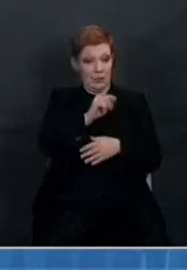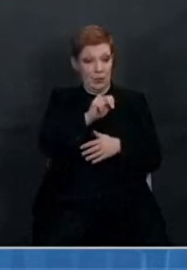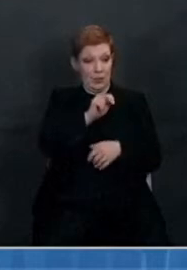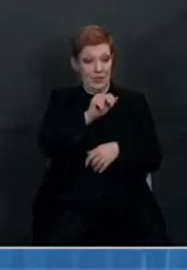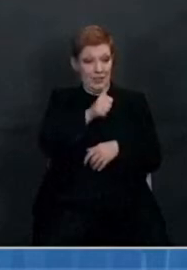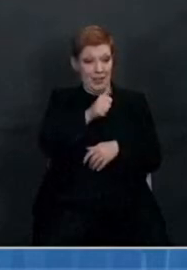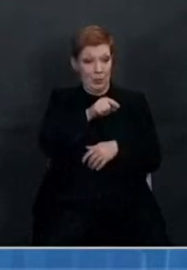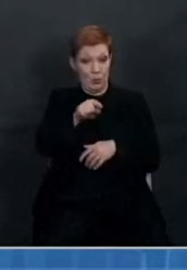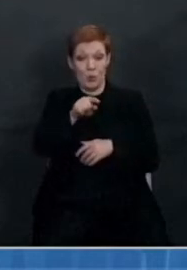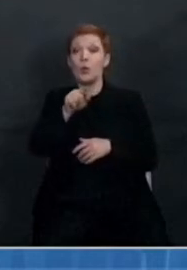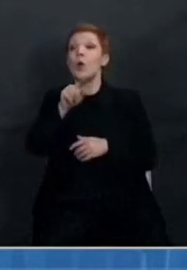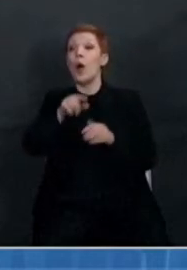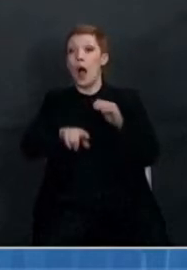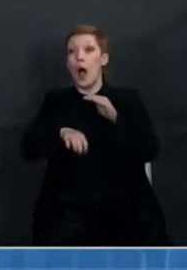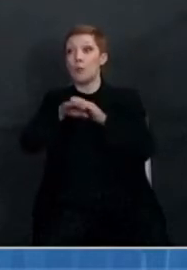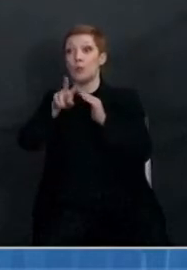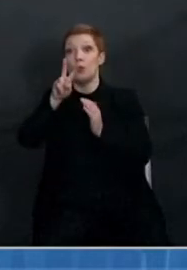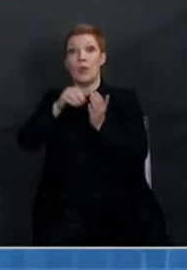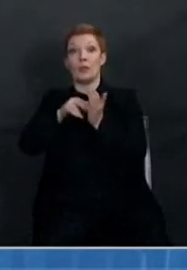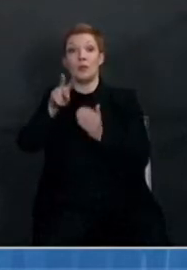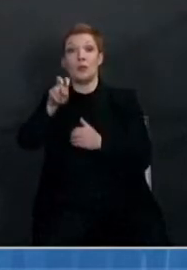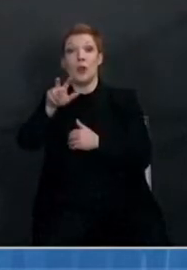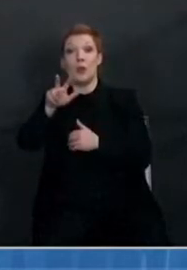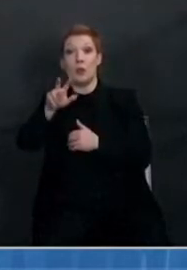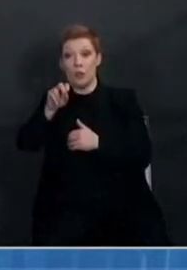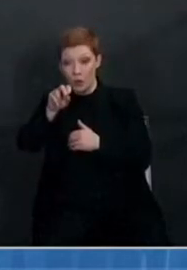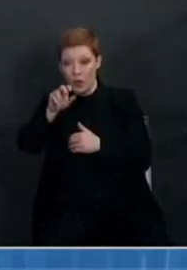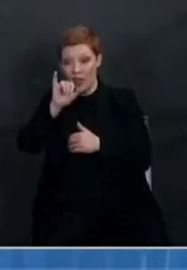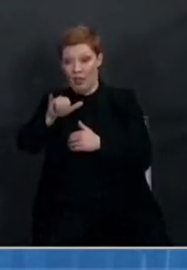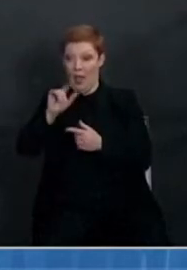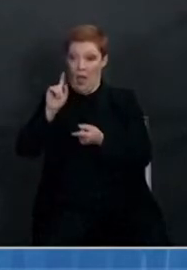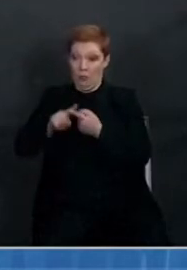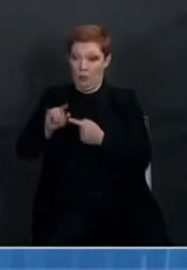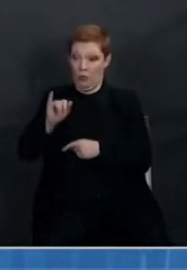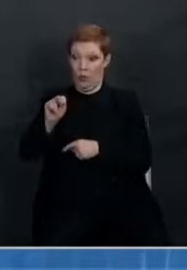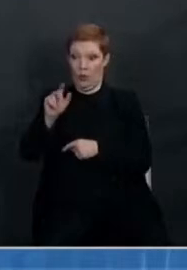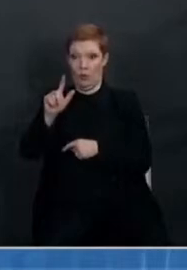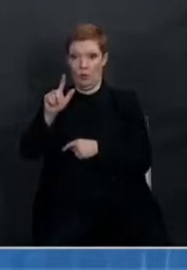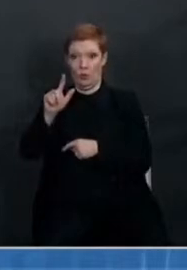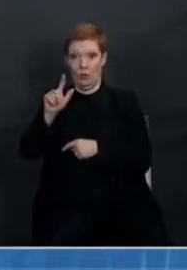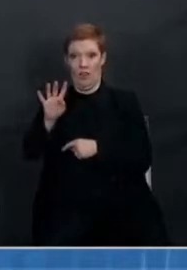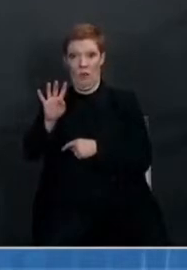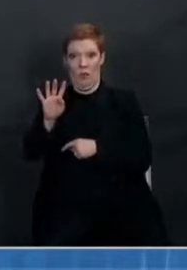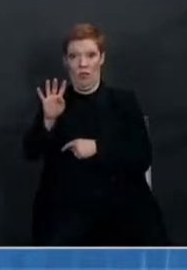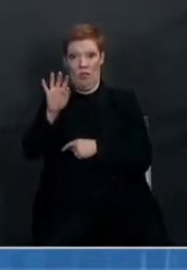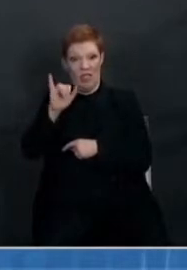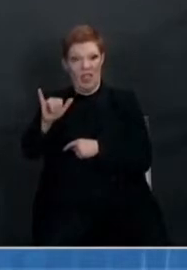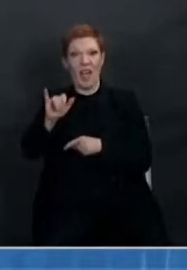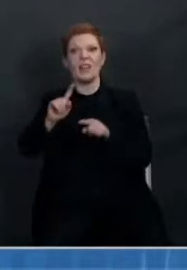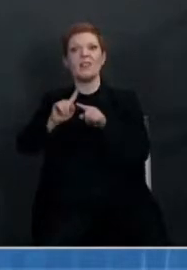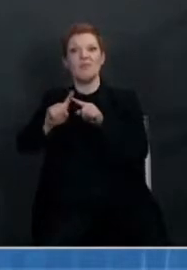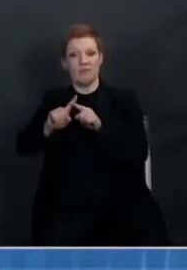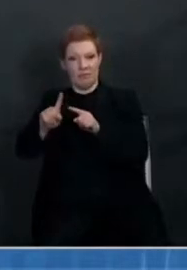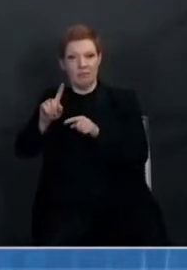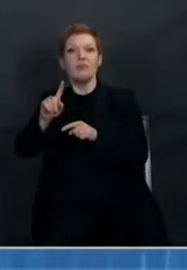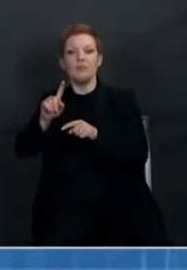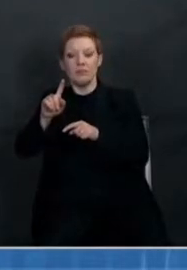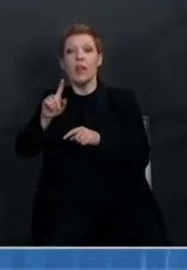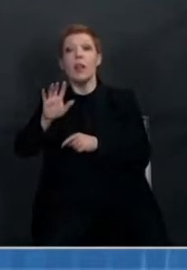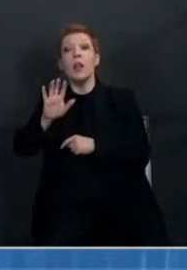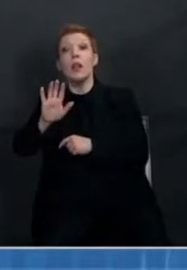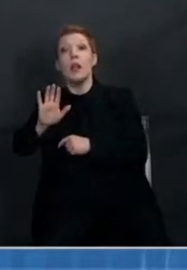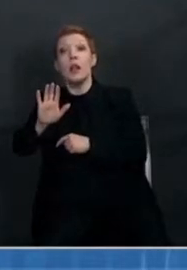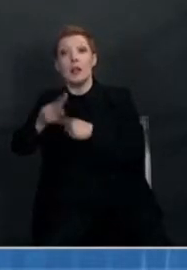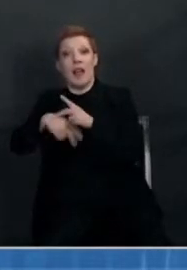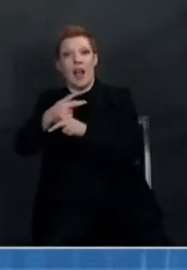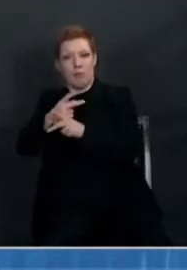,238 sequences that were done during the week of January 24th. Additionally, CDC is collaborating with seven